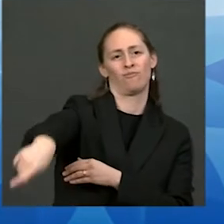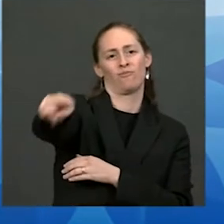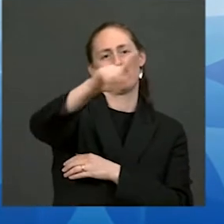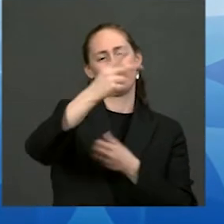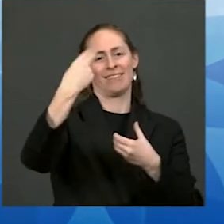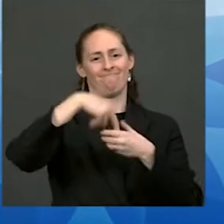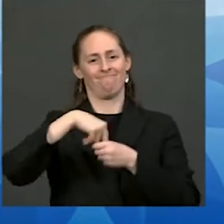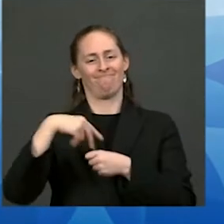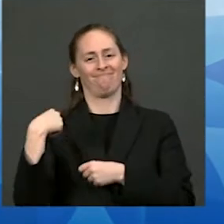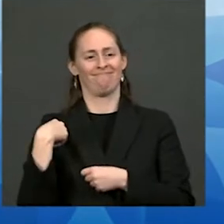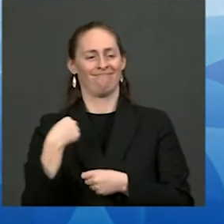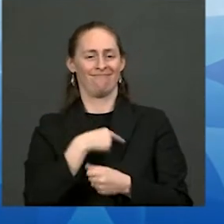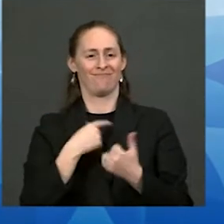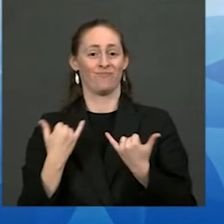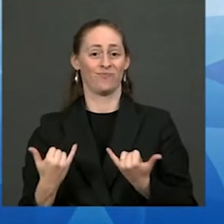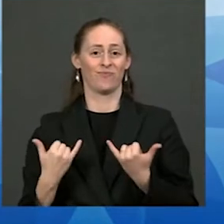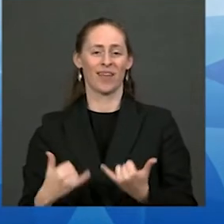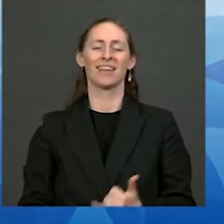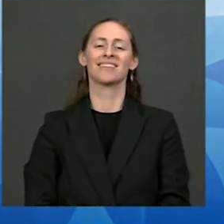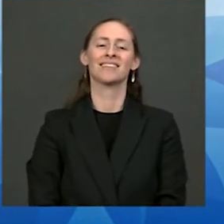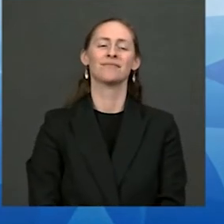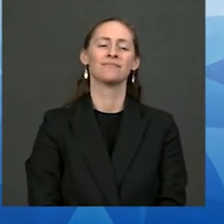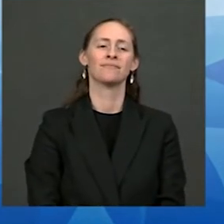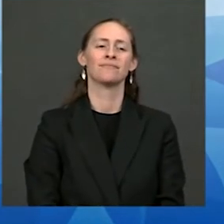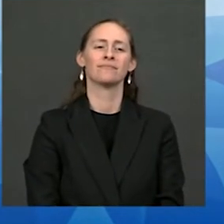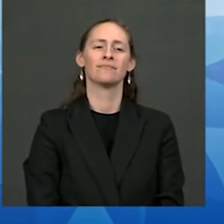is a big day